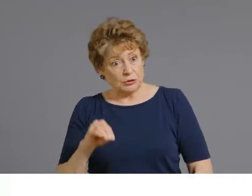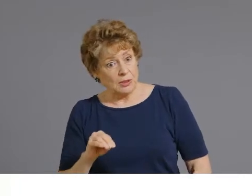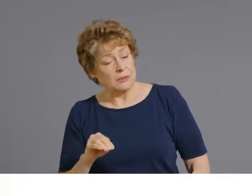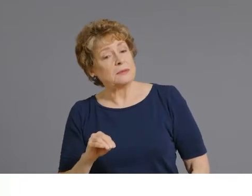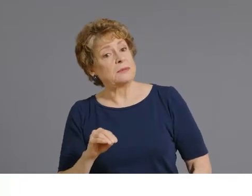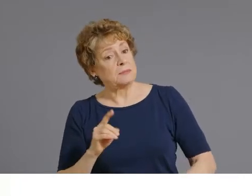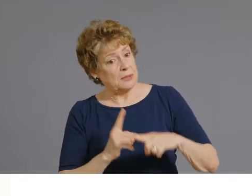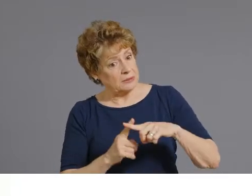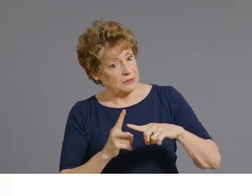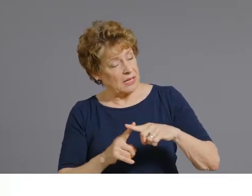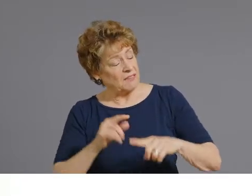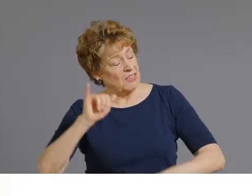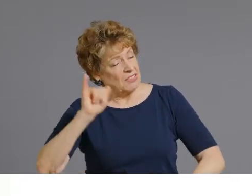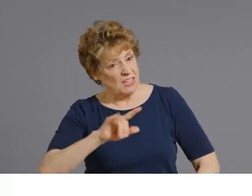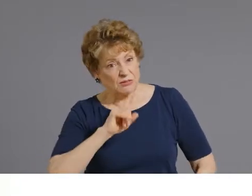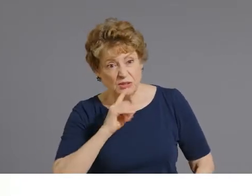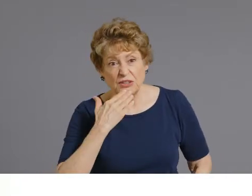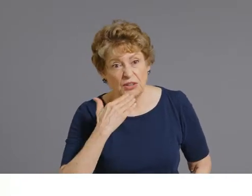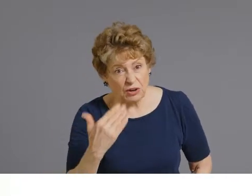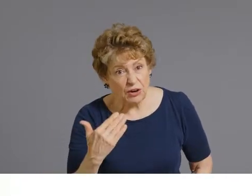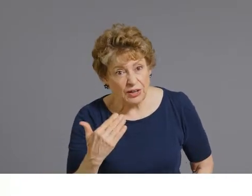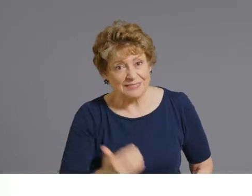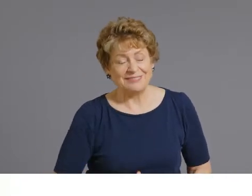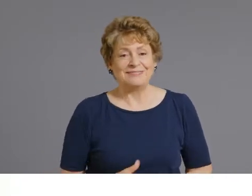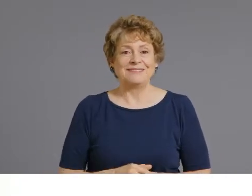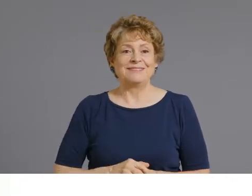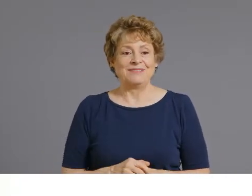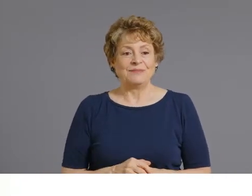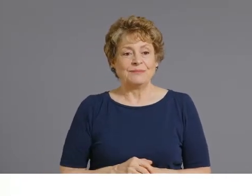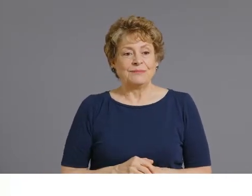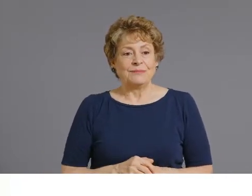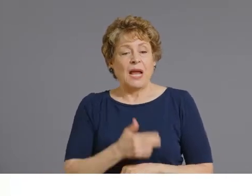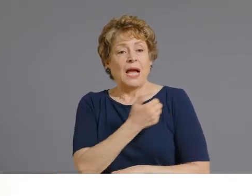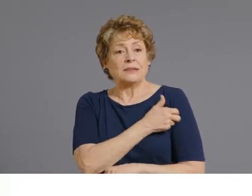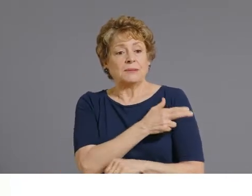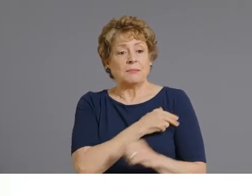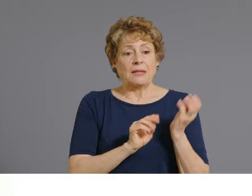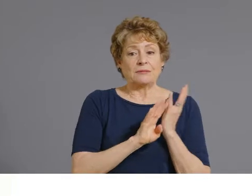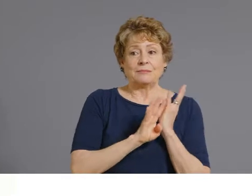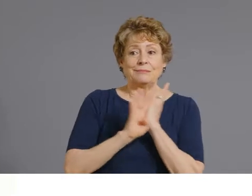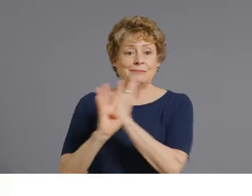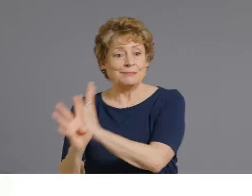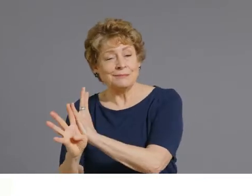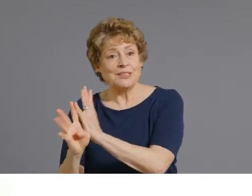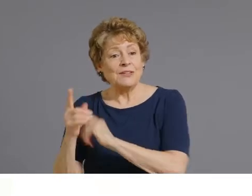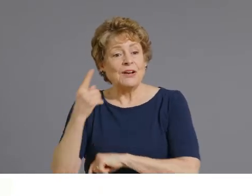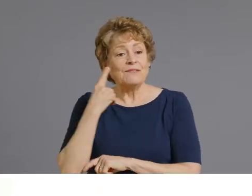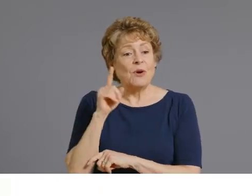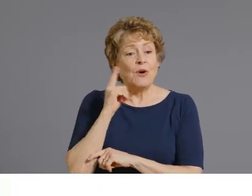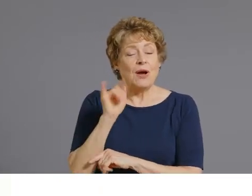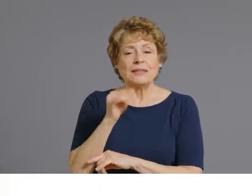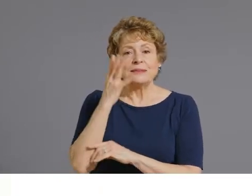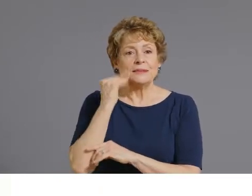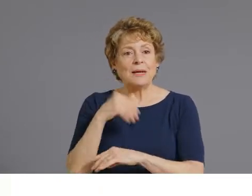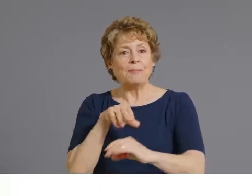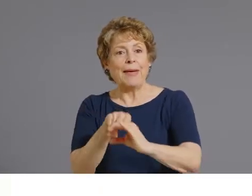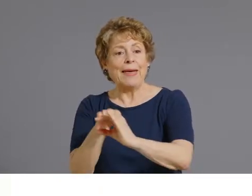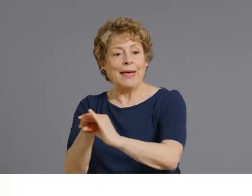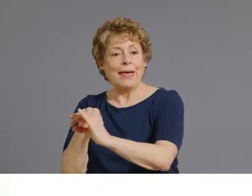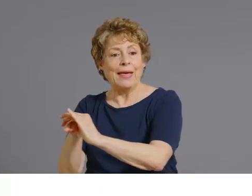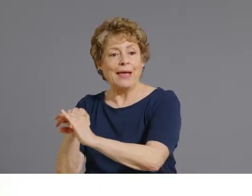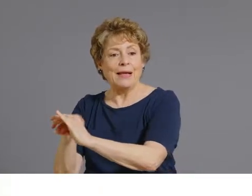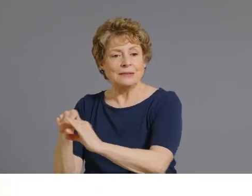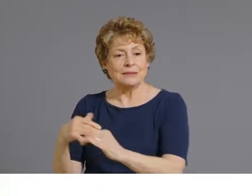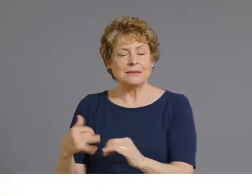good sign. Our hospital usage for our inpatient medical surgical beds remains low and has remained